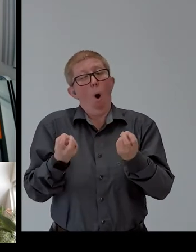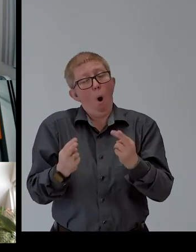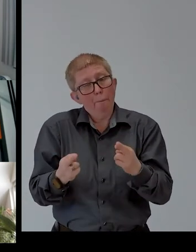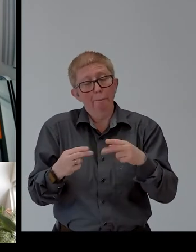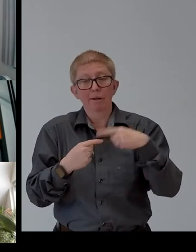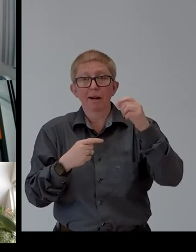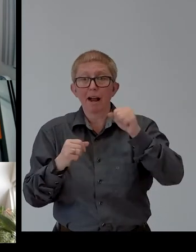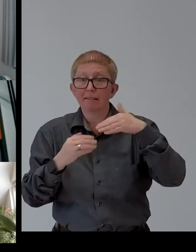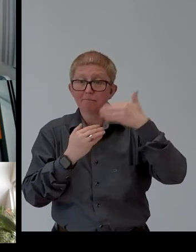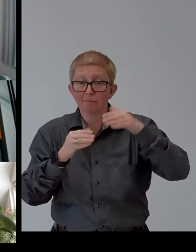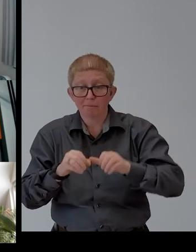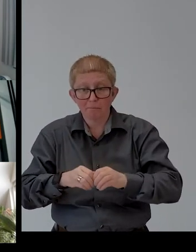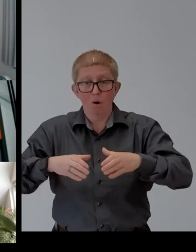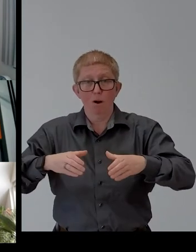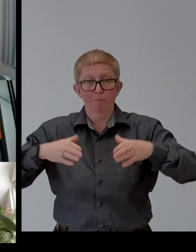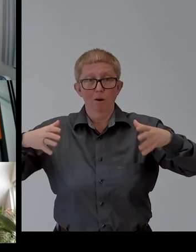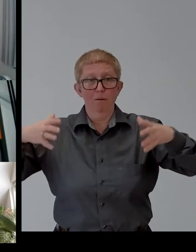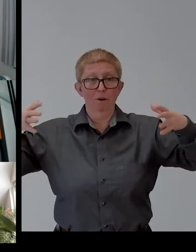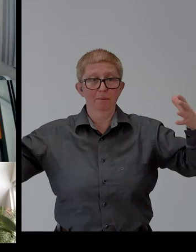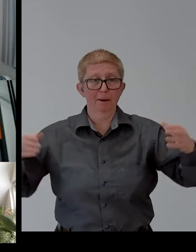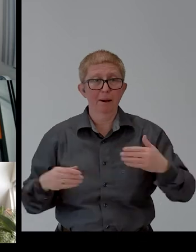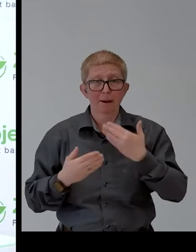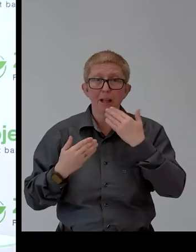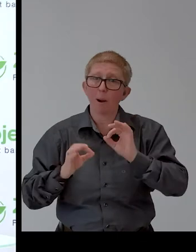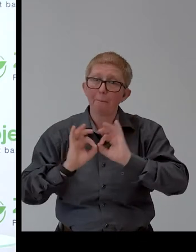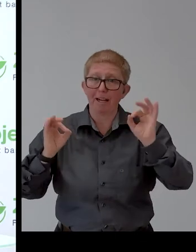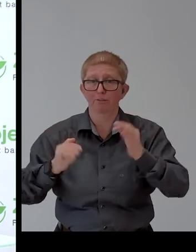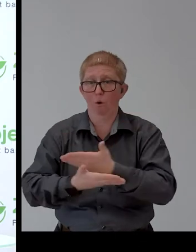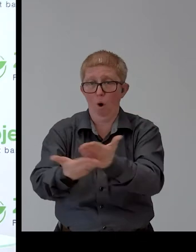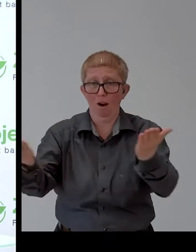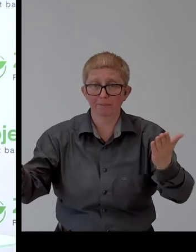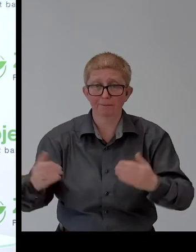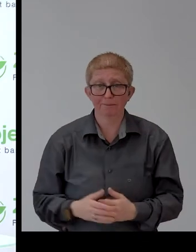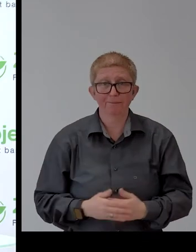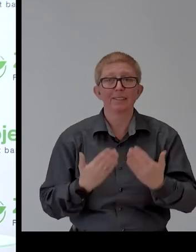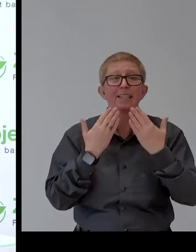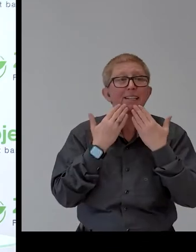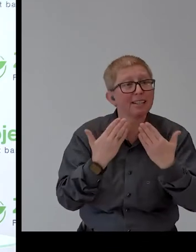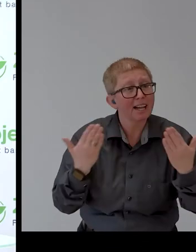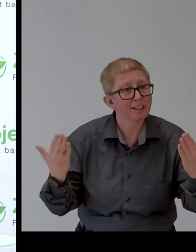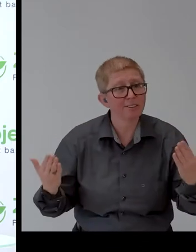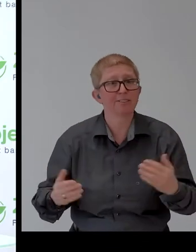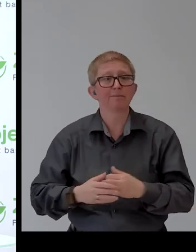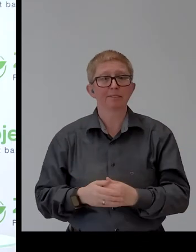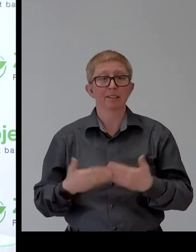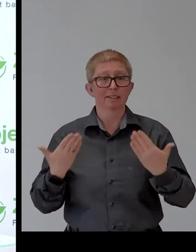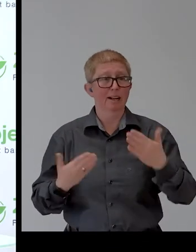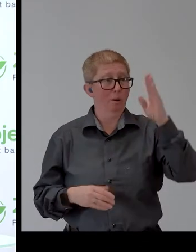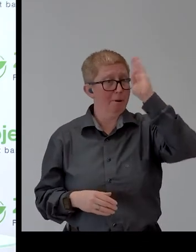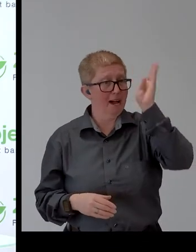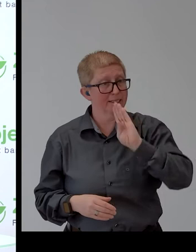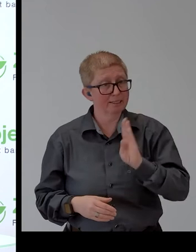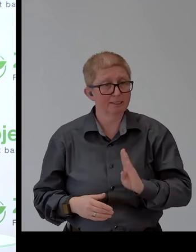Thank you very much and I wish the best of luck to everyone. Thank you, Iva. From Bulgaria, we go to Brazil, to the Instituto João